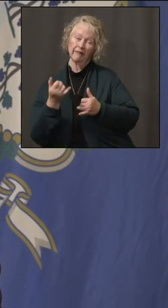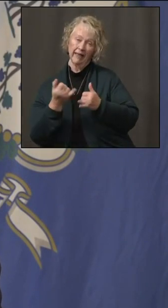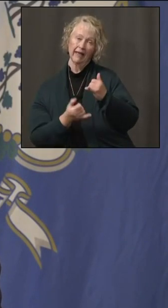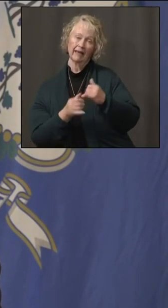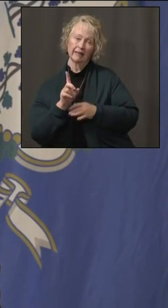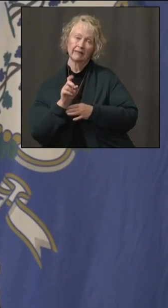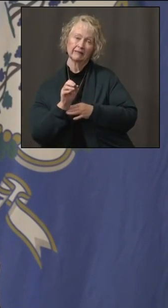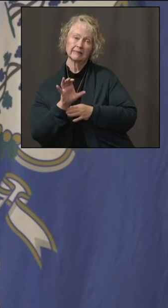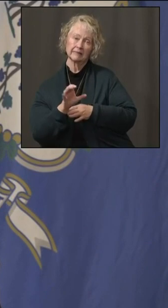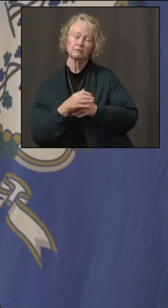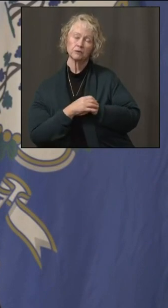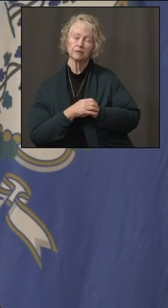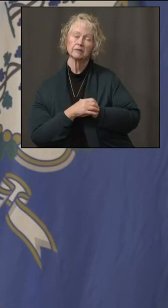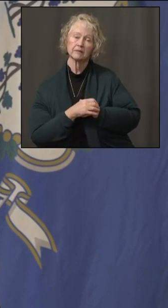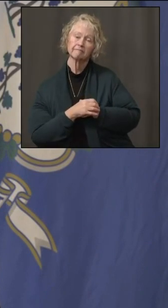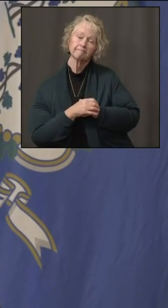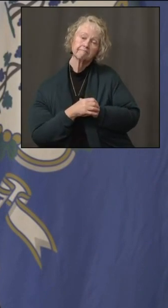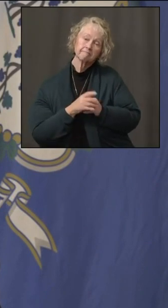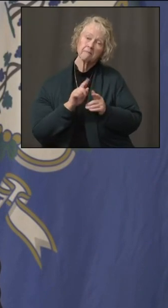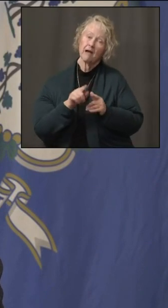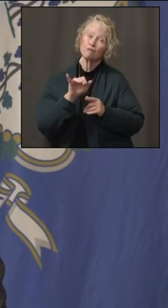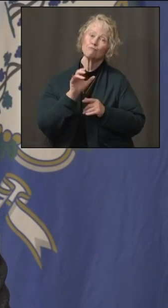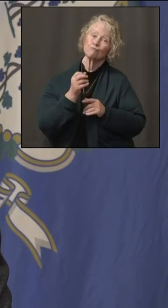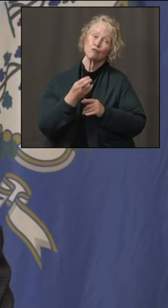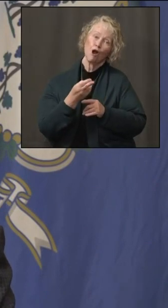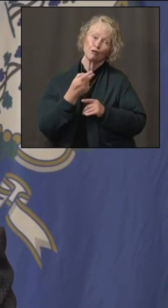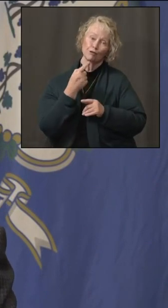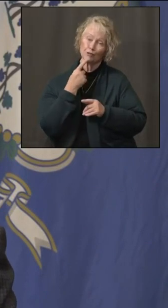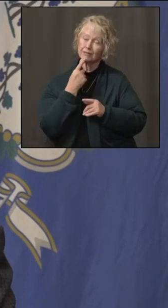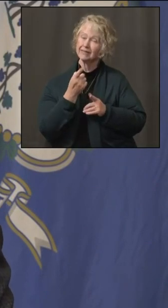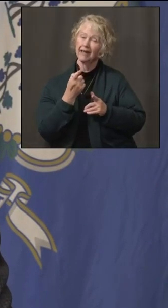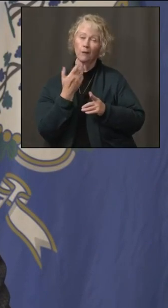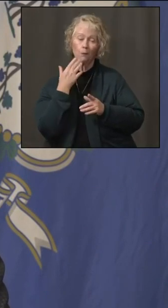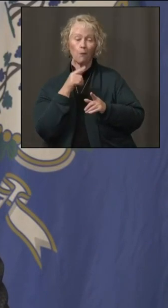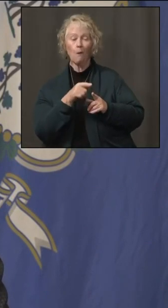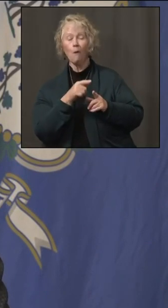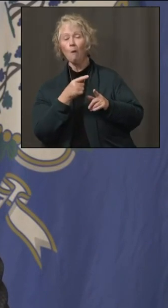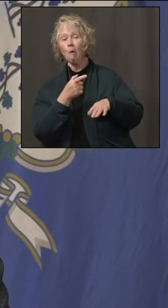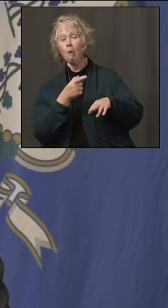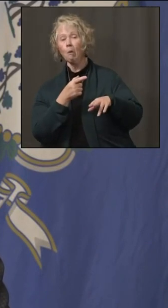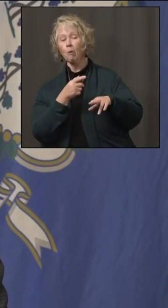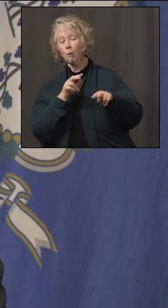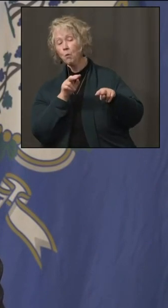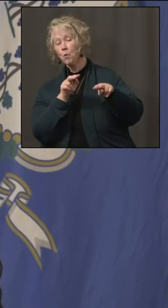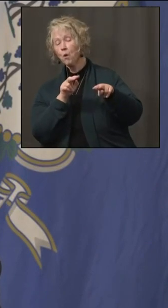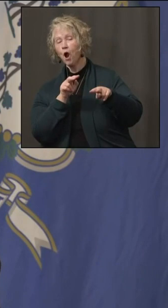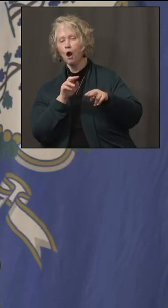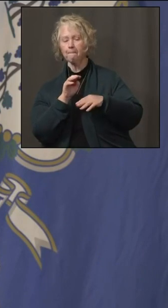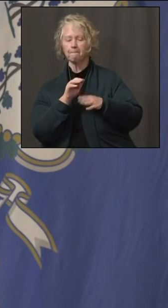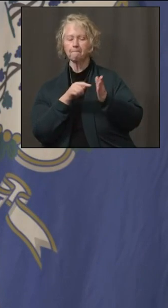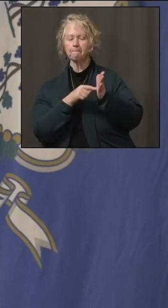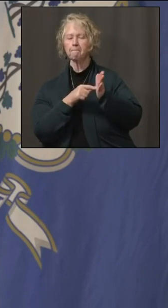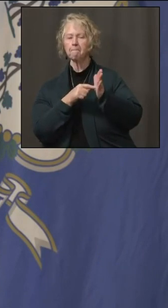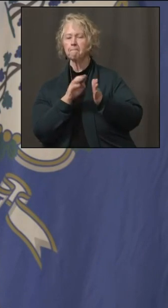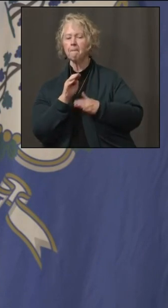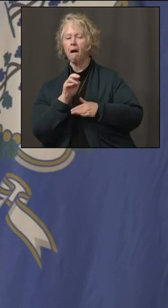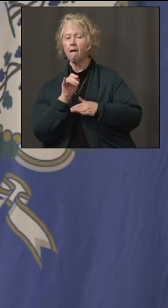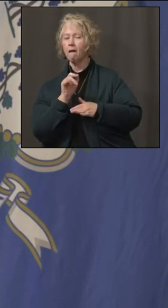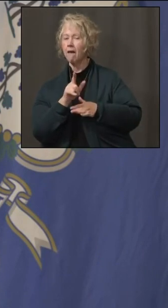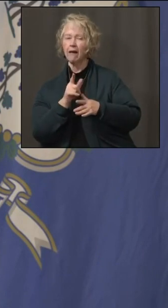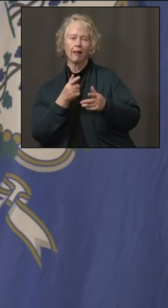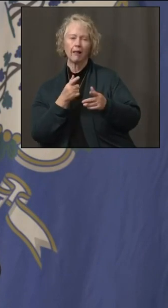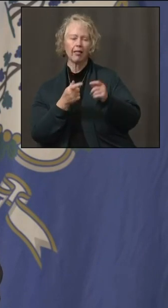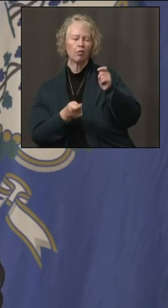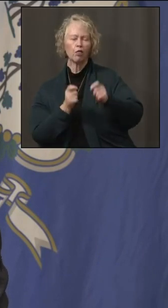But as Josh has pointed out many times, models are models, and they can change all the time. And through our behavior, we have